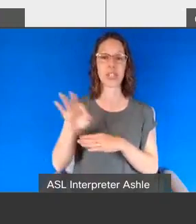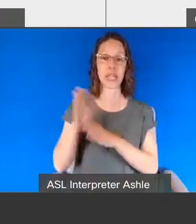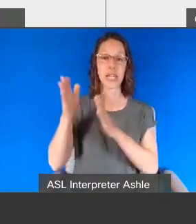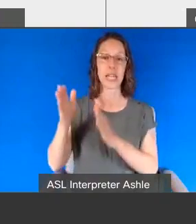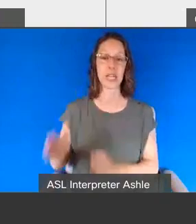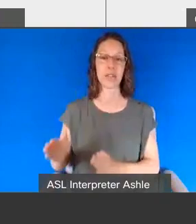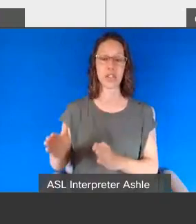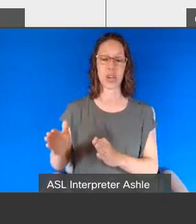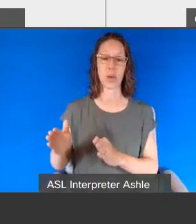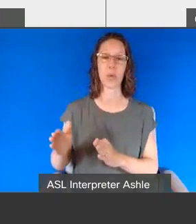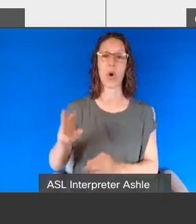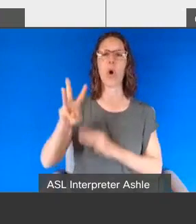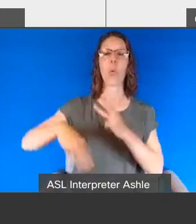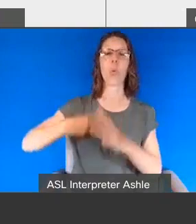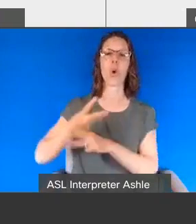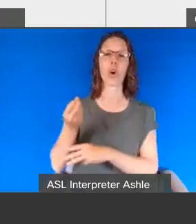of warcraft